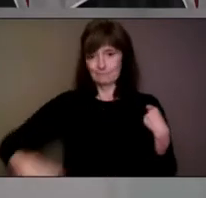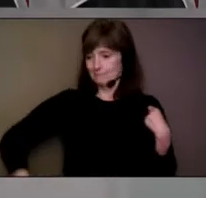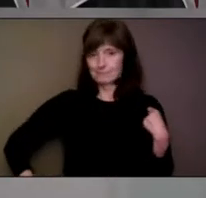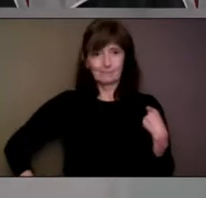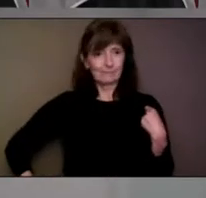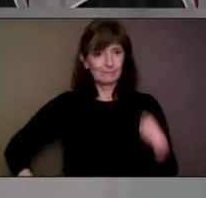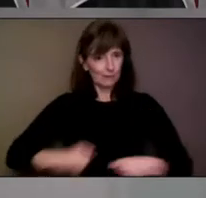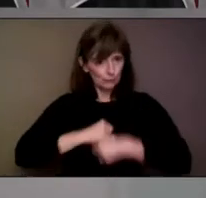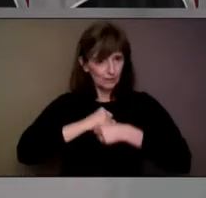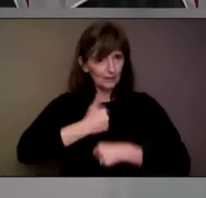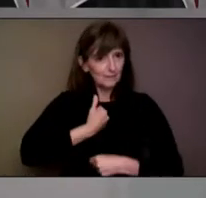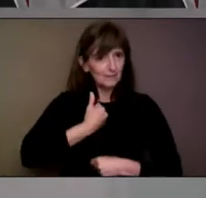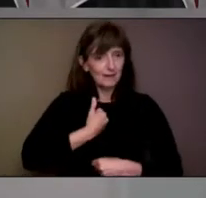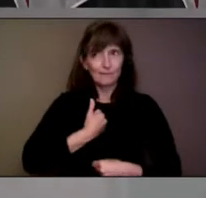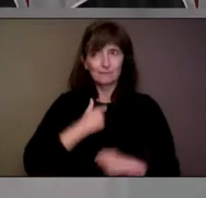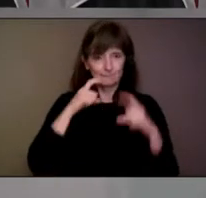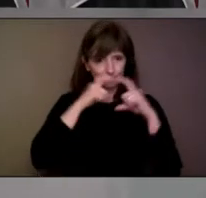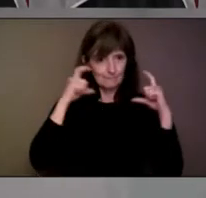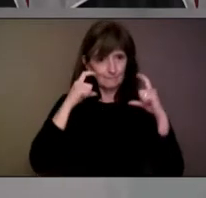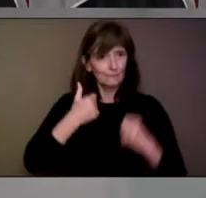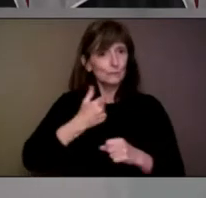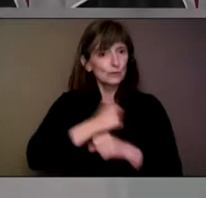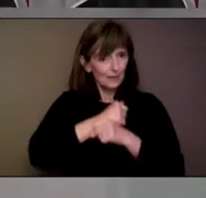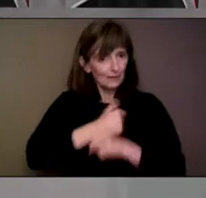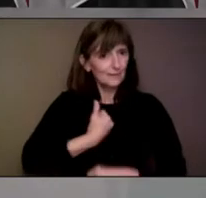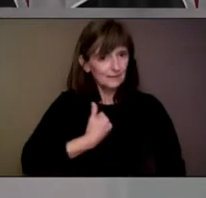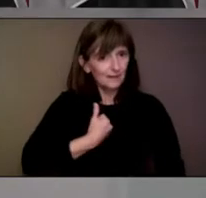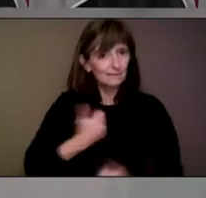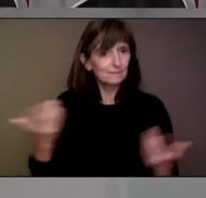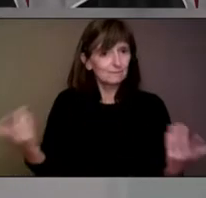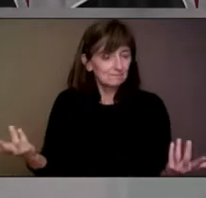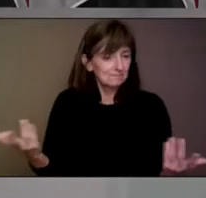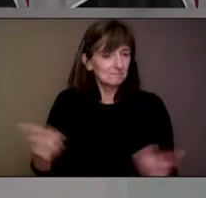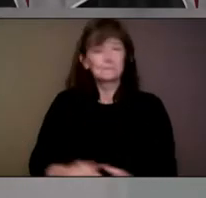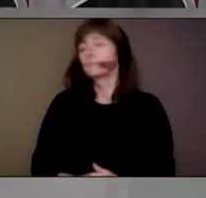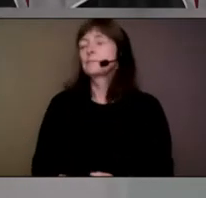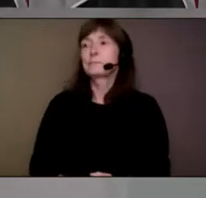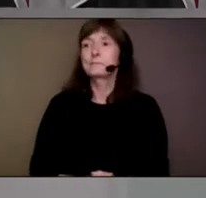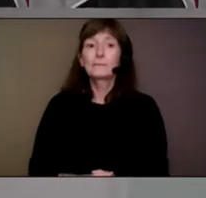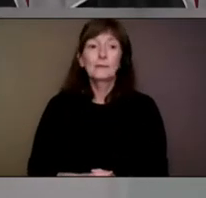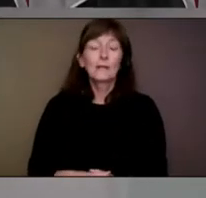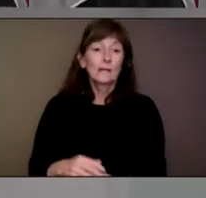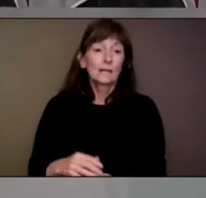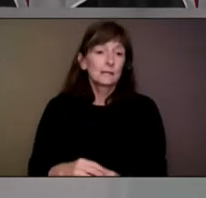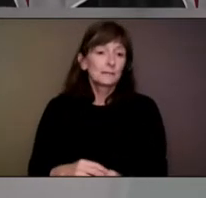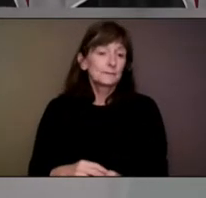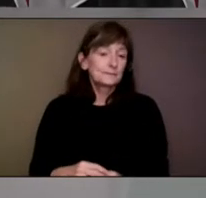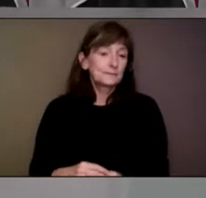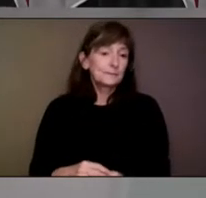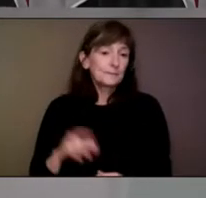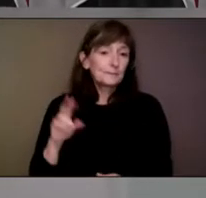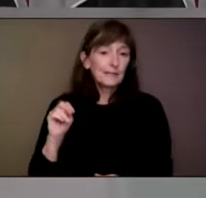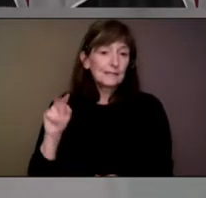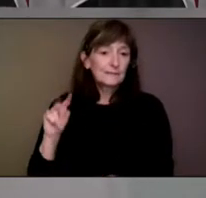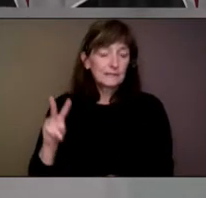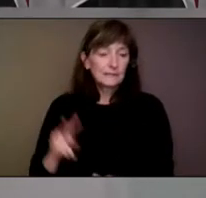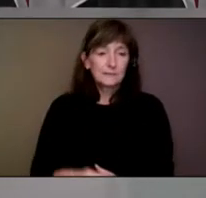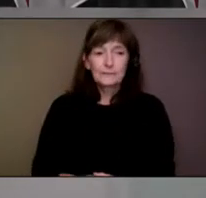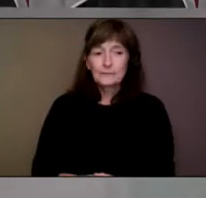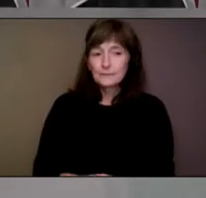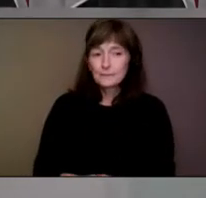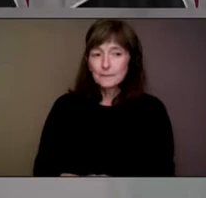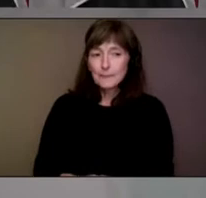Kelly-Ann Roberts with NTB. Do you have a final question? Yes. Thank you, Leslie. Dr. Fitzgerald,